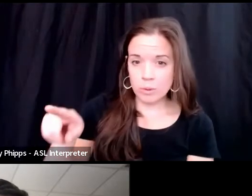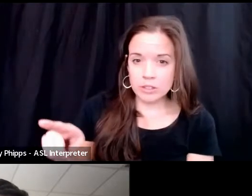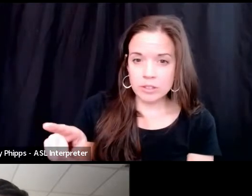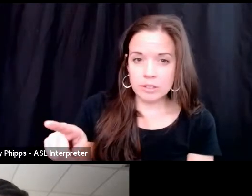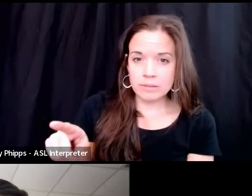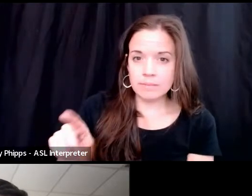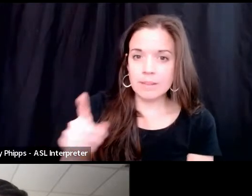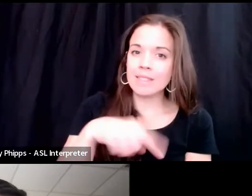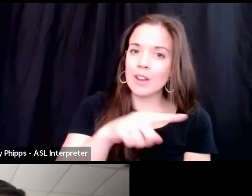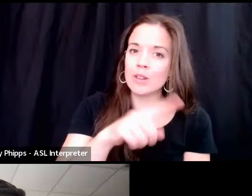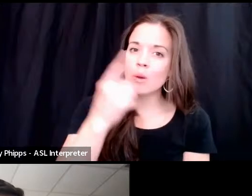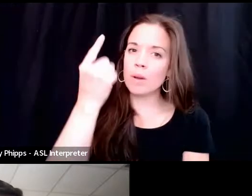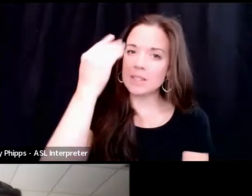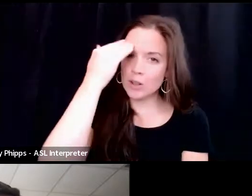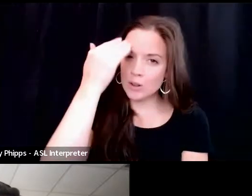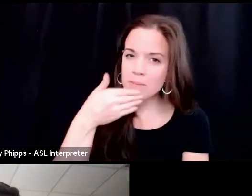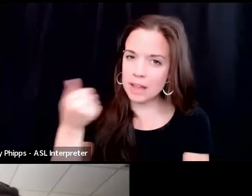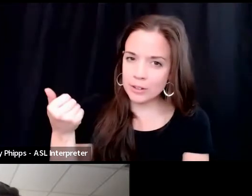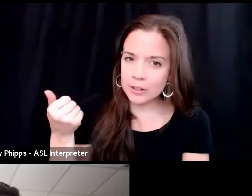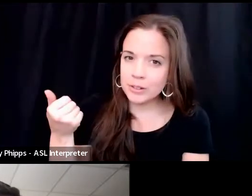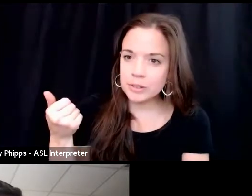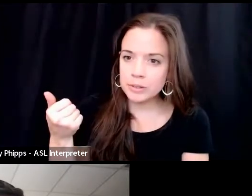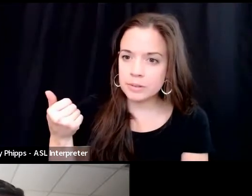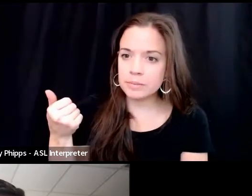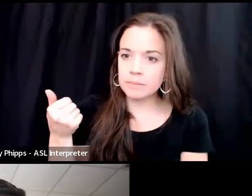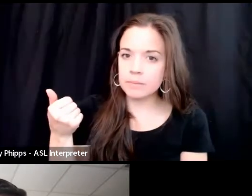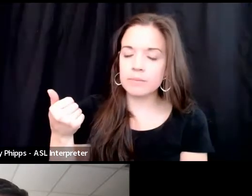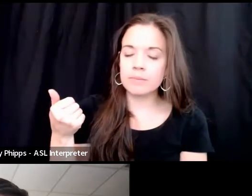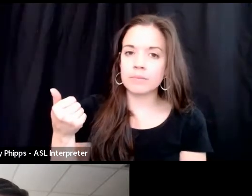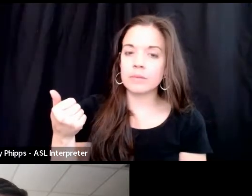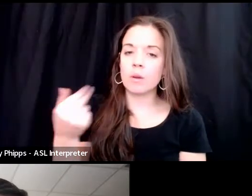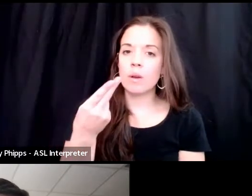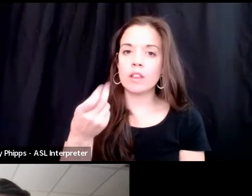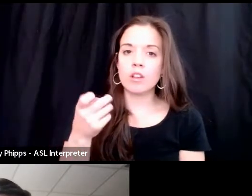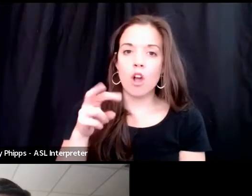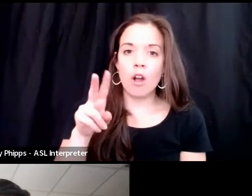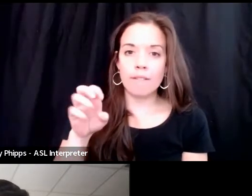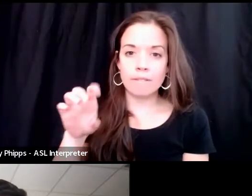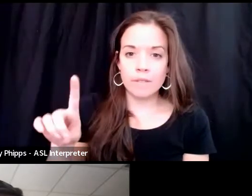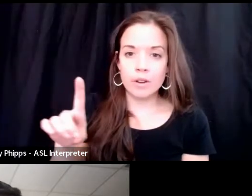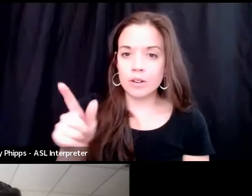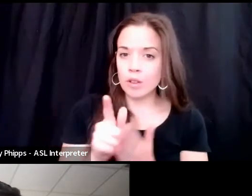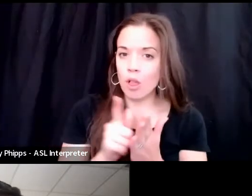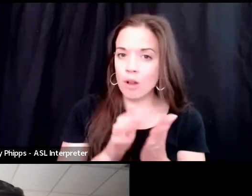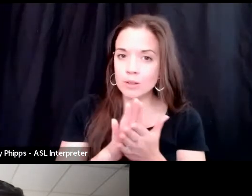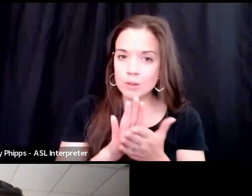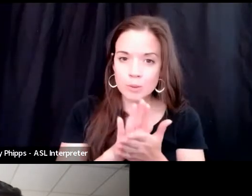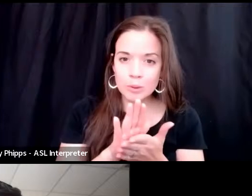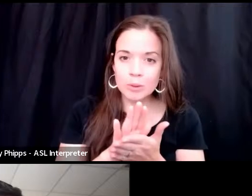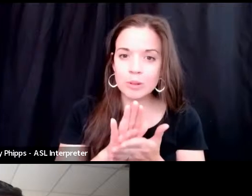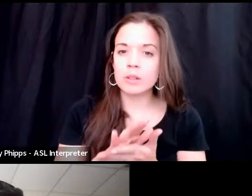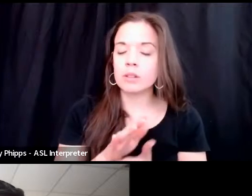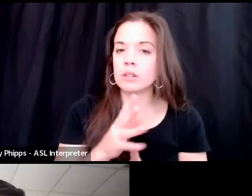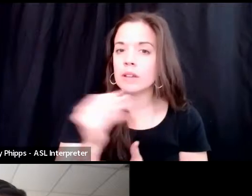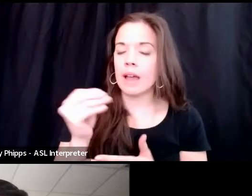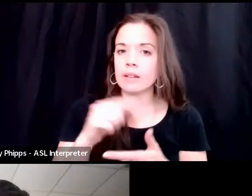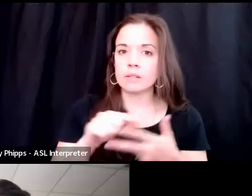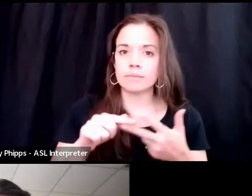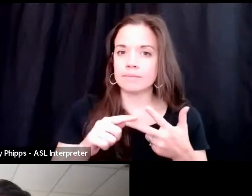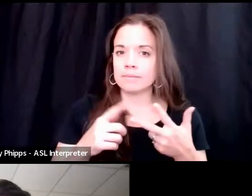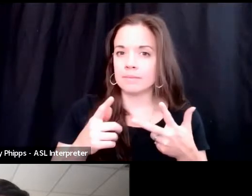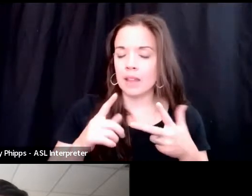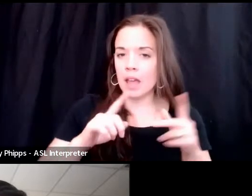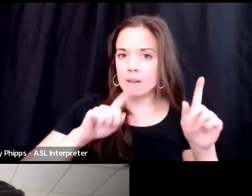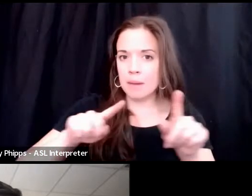ones that knew better. These are ones that went to Harvard Law School. They had been in